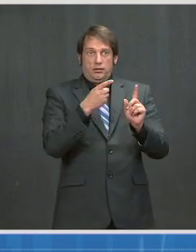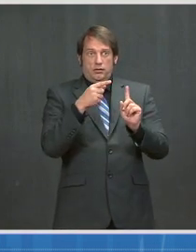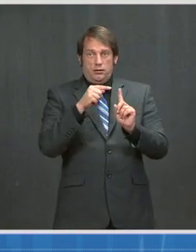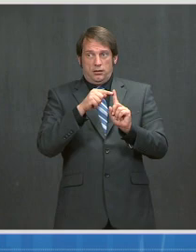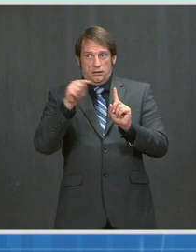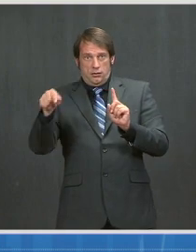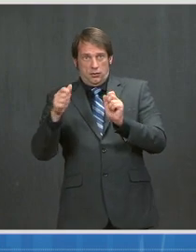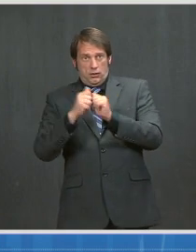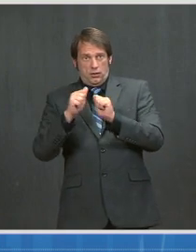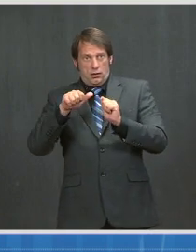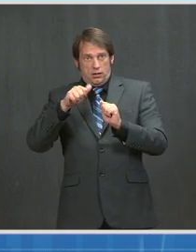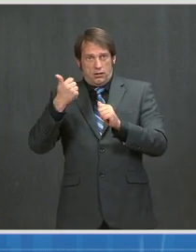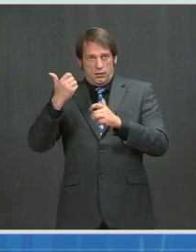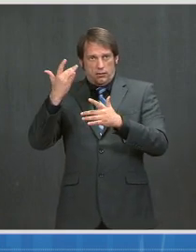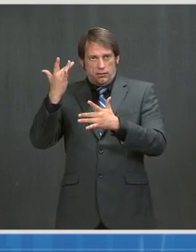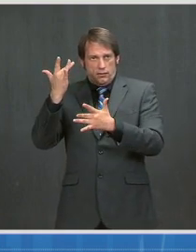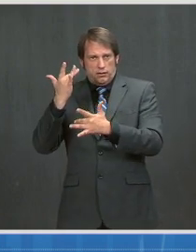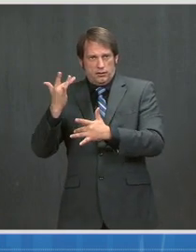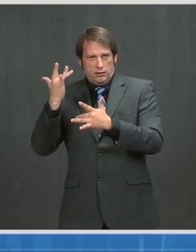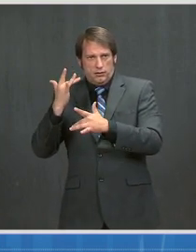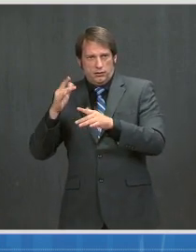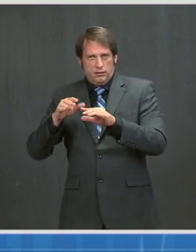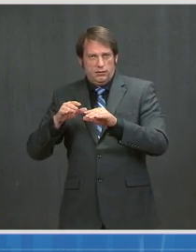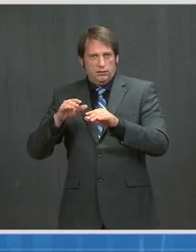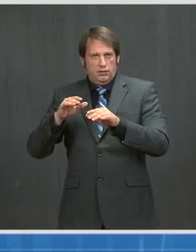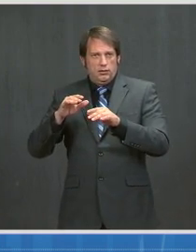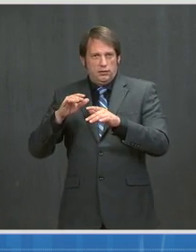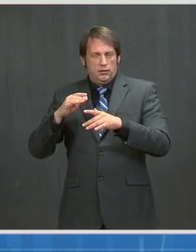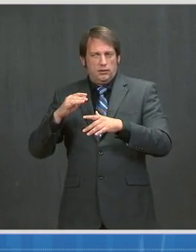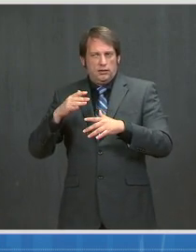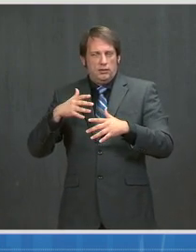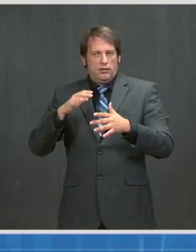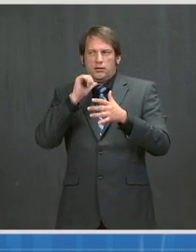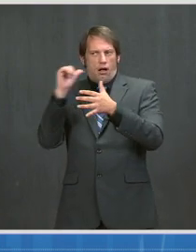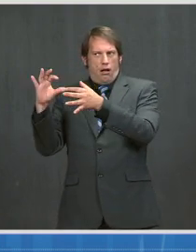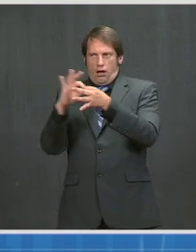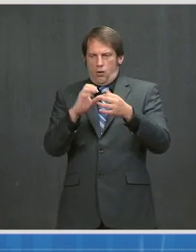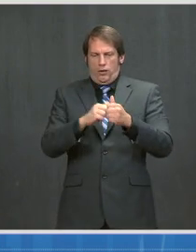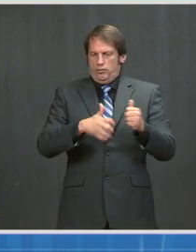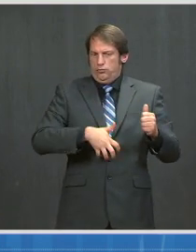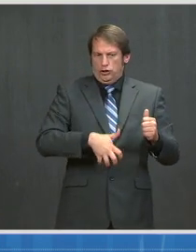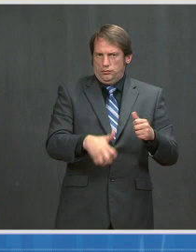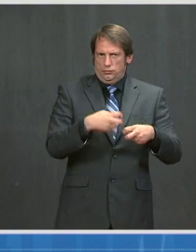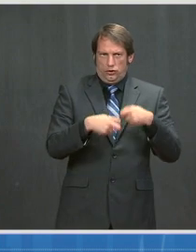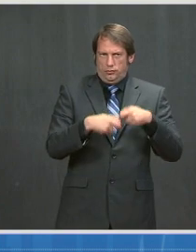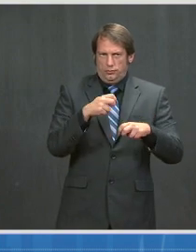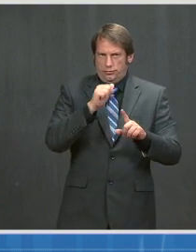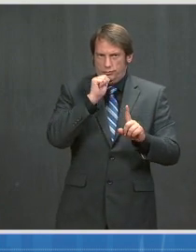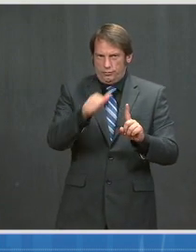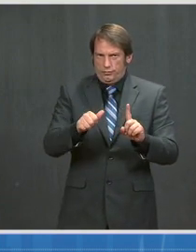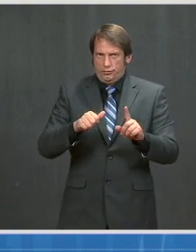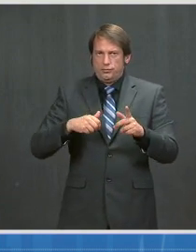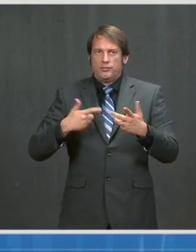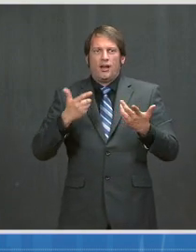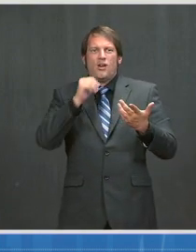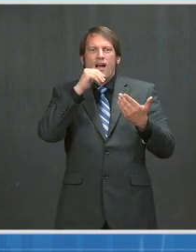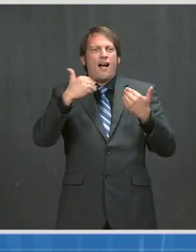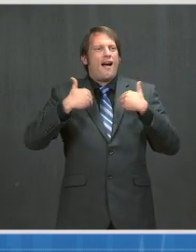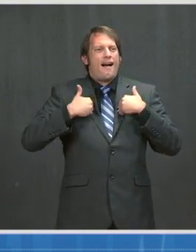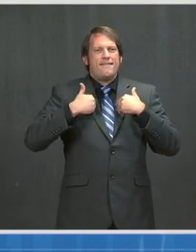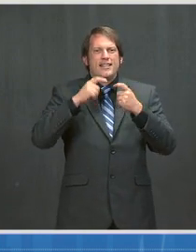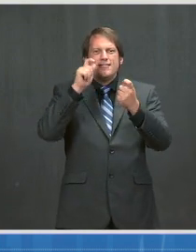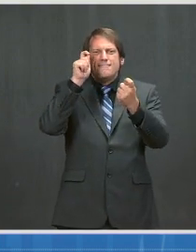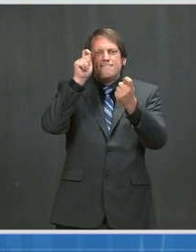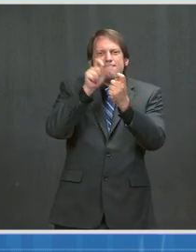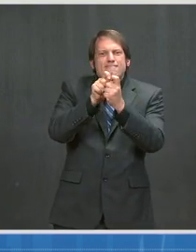with adverse pregnancy-related outcomes. Although those specific studies have not been done with the mRNA